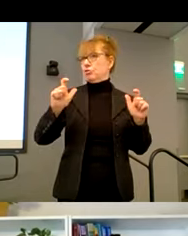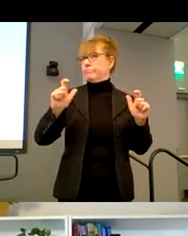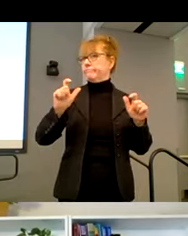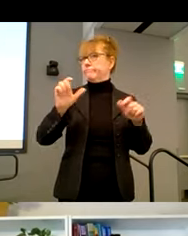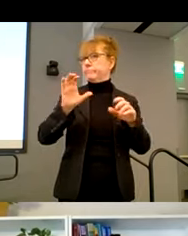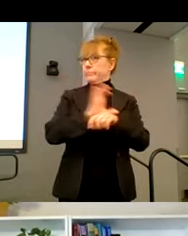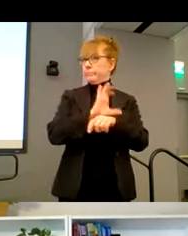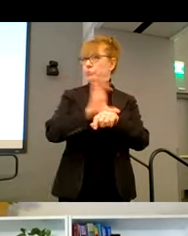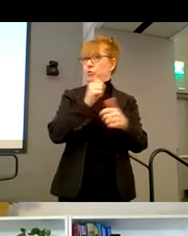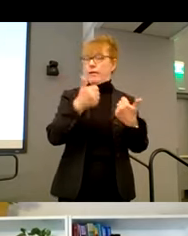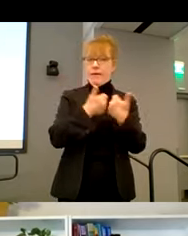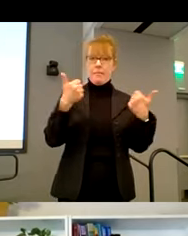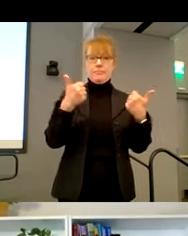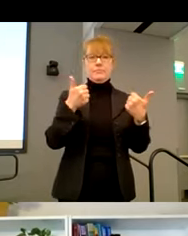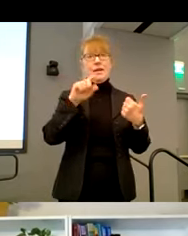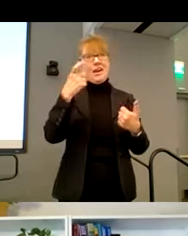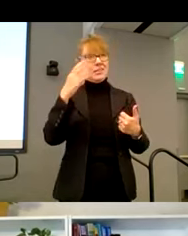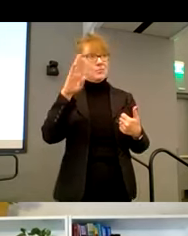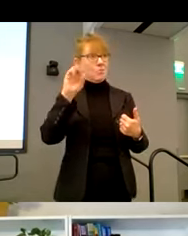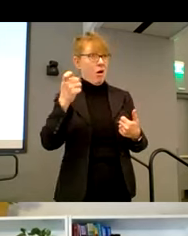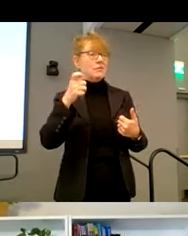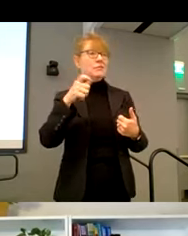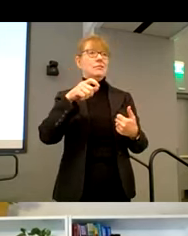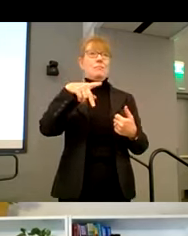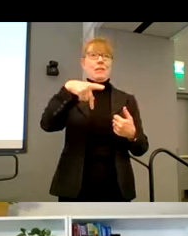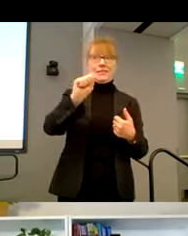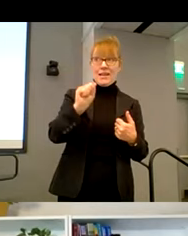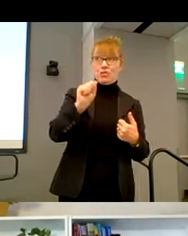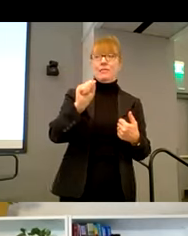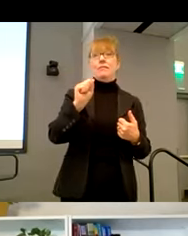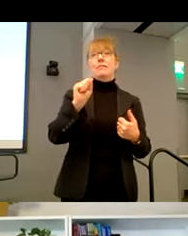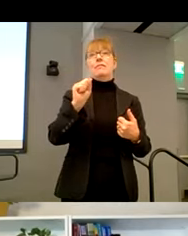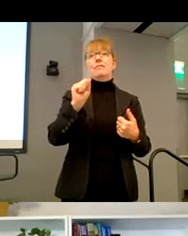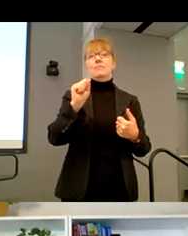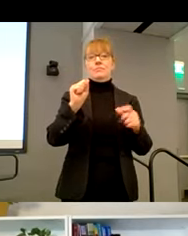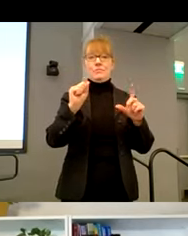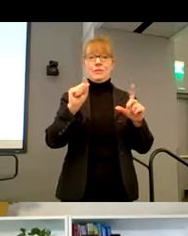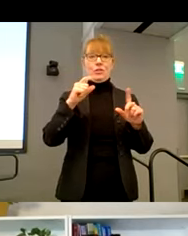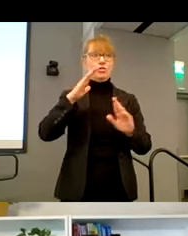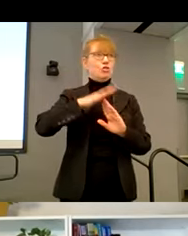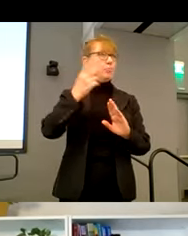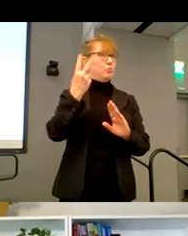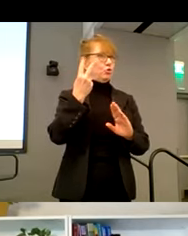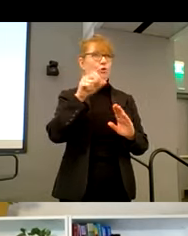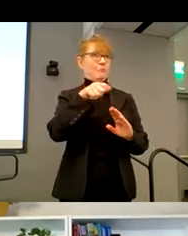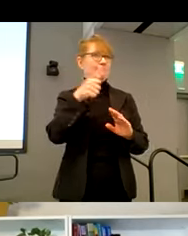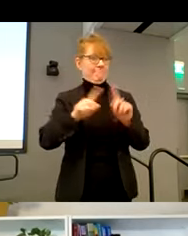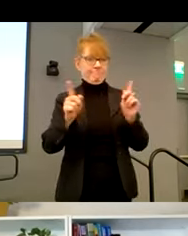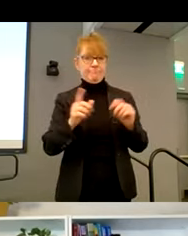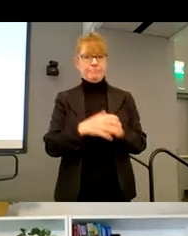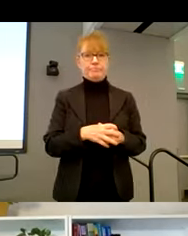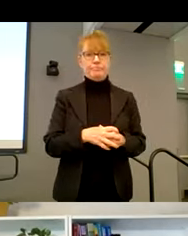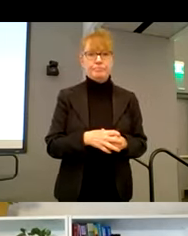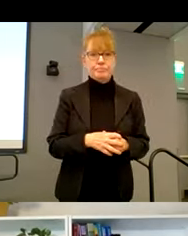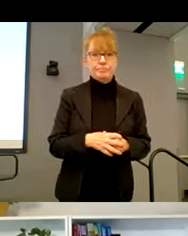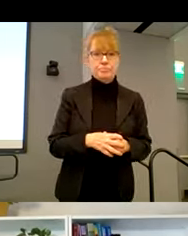bottom right, PlayStation being the bottom left, and then the top two are associated with Nintendo Switch. Uh, largely when we think about people